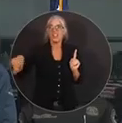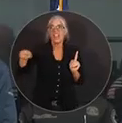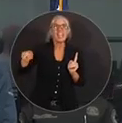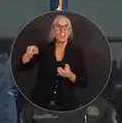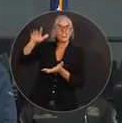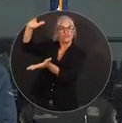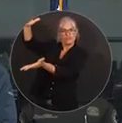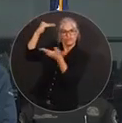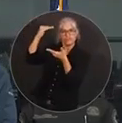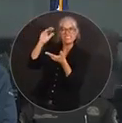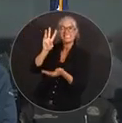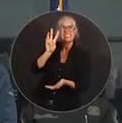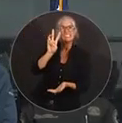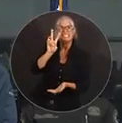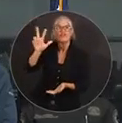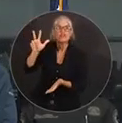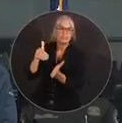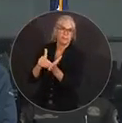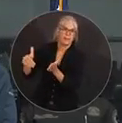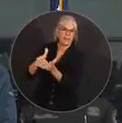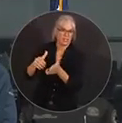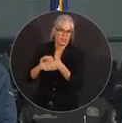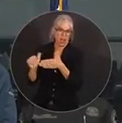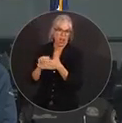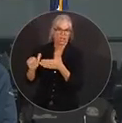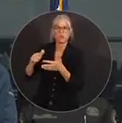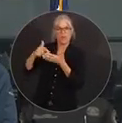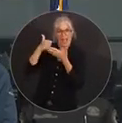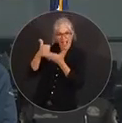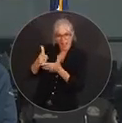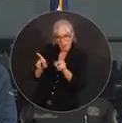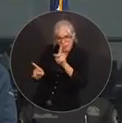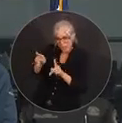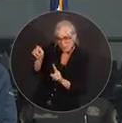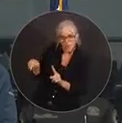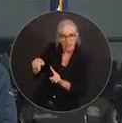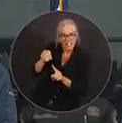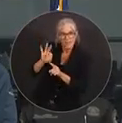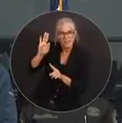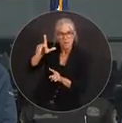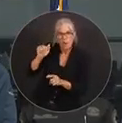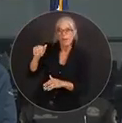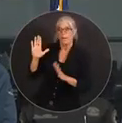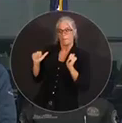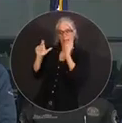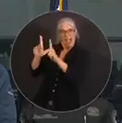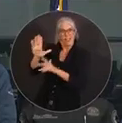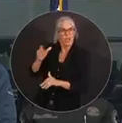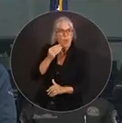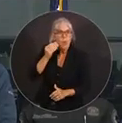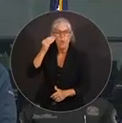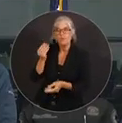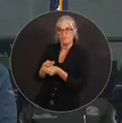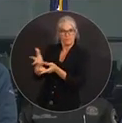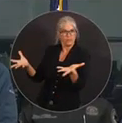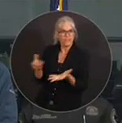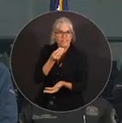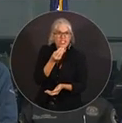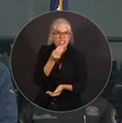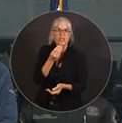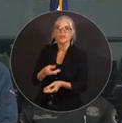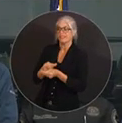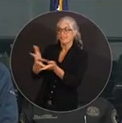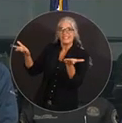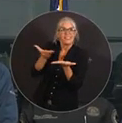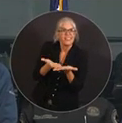help Floridians. This thing will help rebuild homes. It helped providing food and supplies. It helped to aid small businesses. It helped